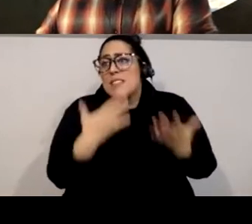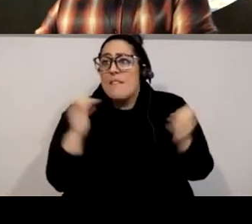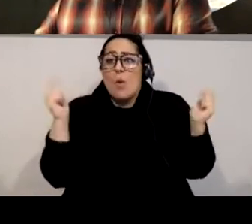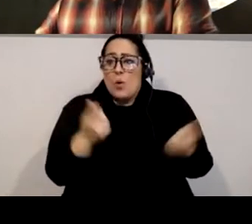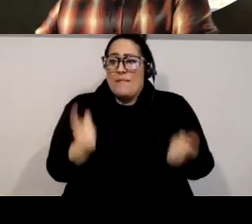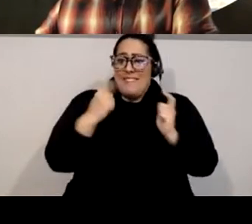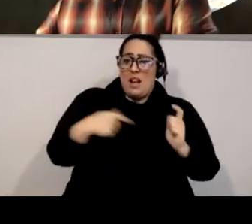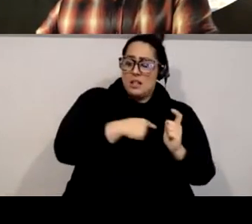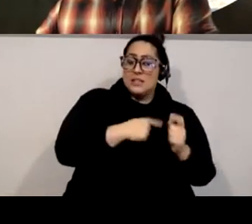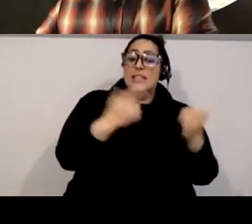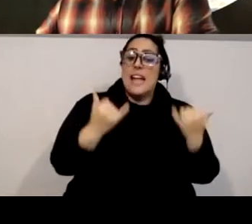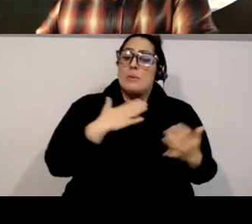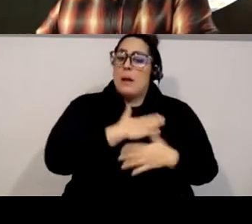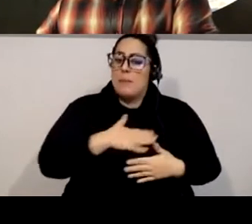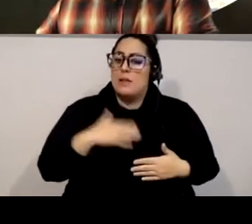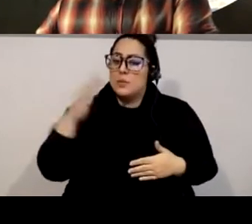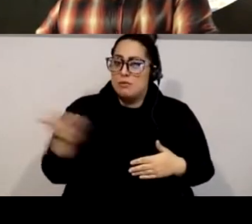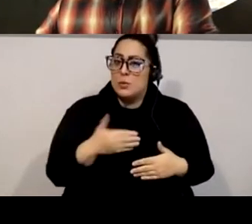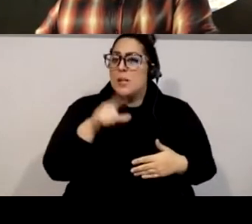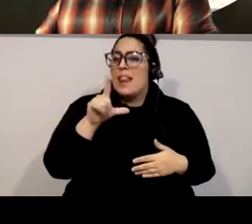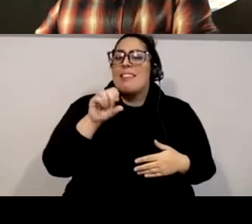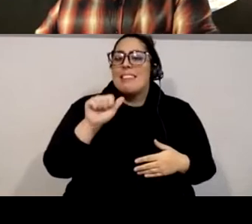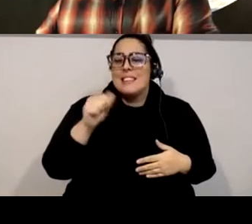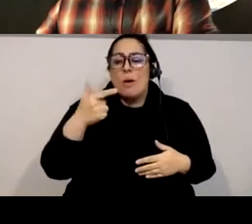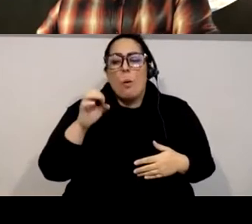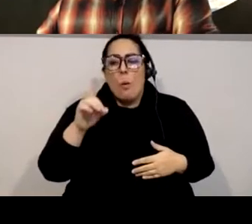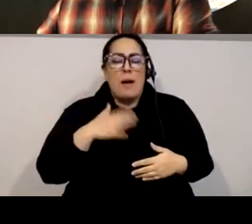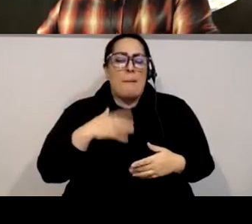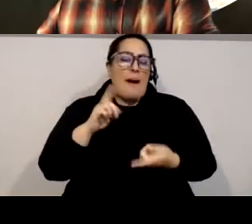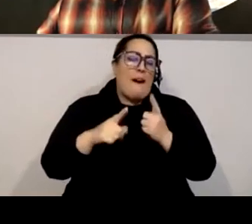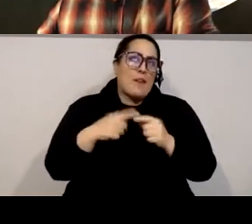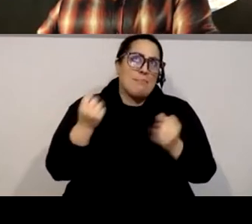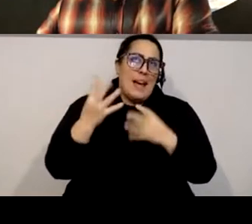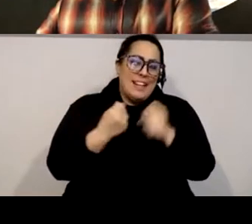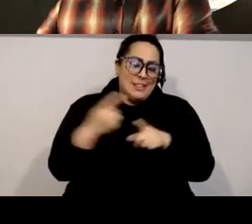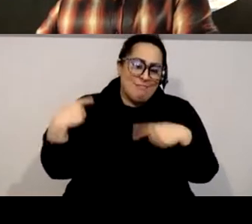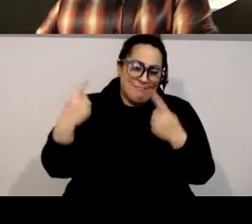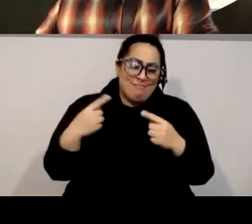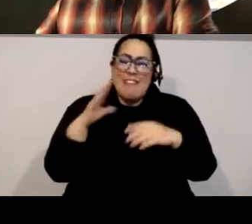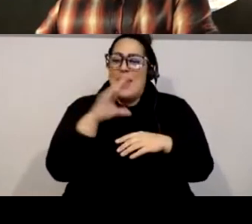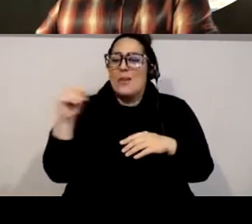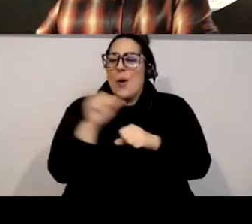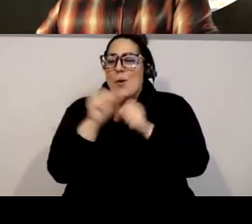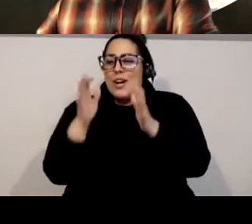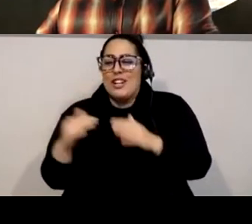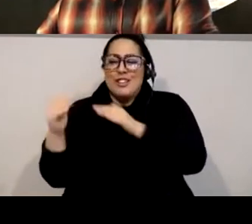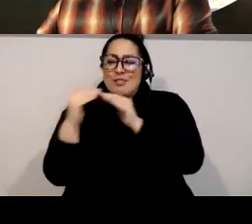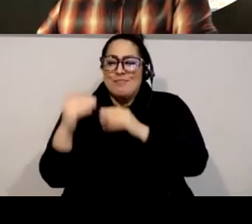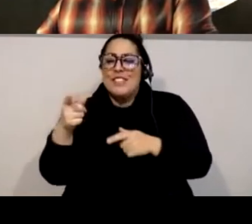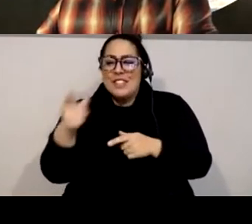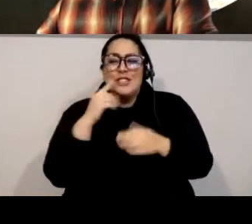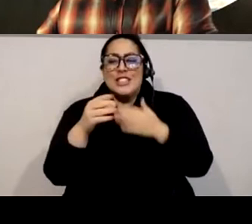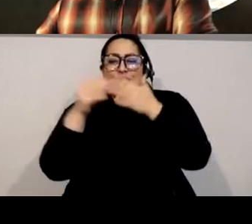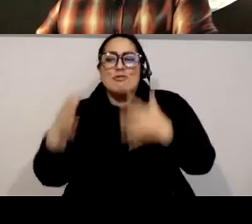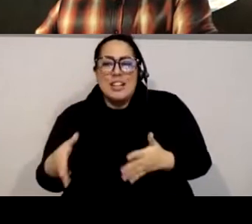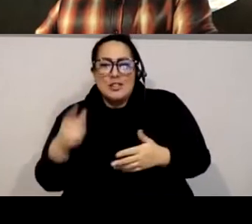Now it's my pleasure to introduce Lisa Gold, a long time friend and colleague, and since 2018, Executive Director of the Asian American Arts Alliance,